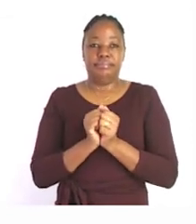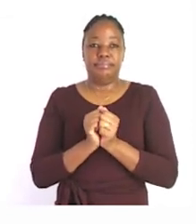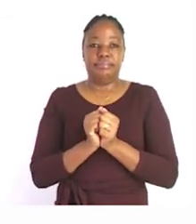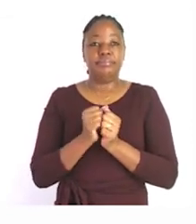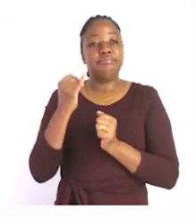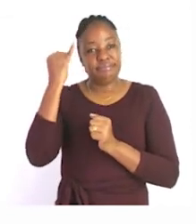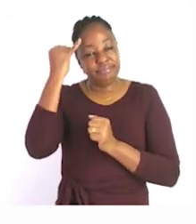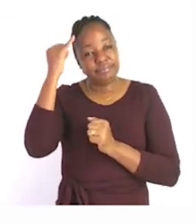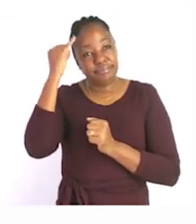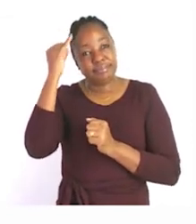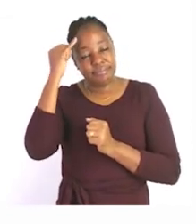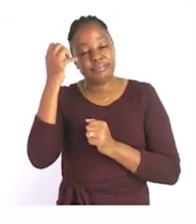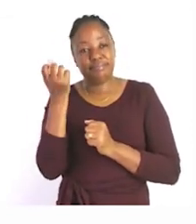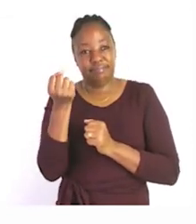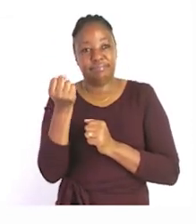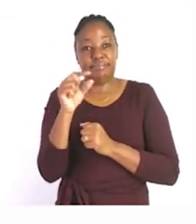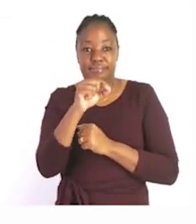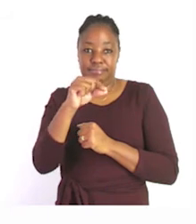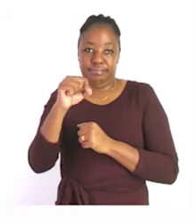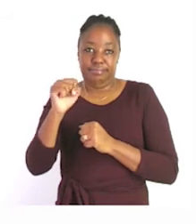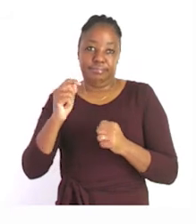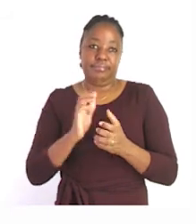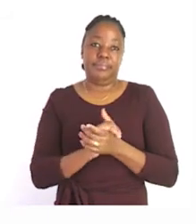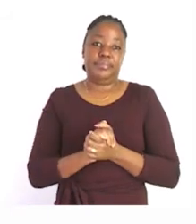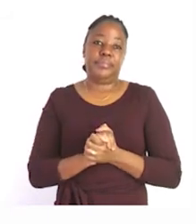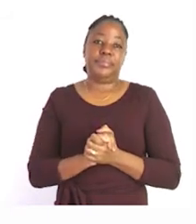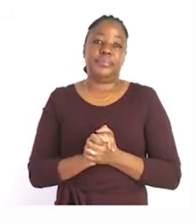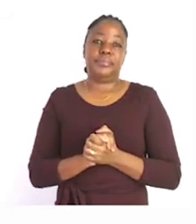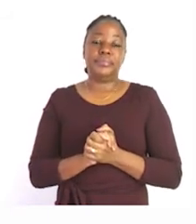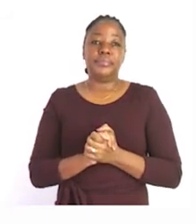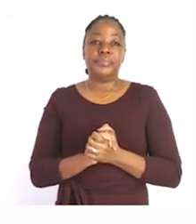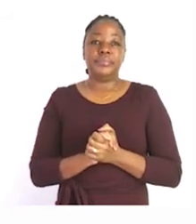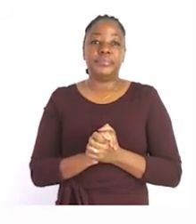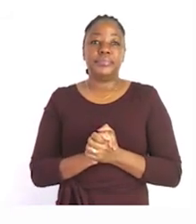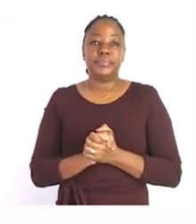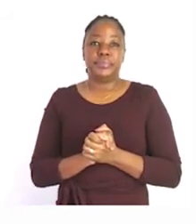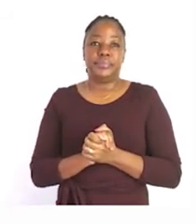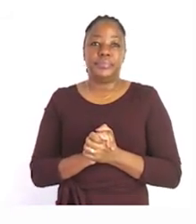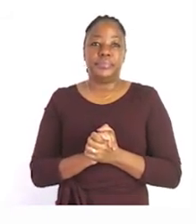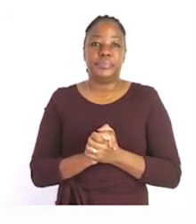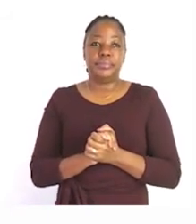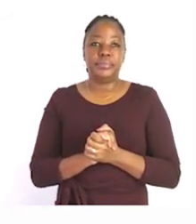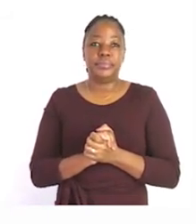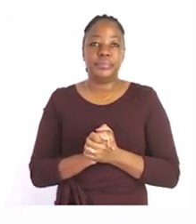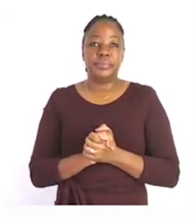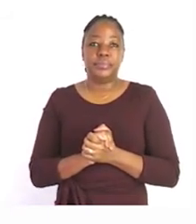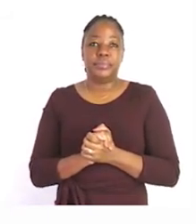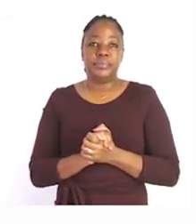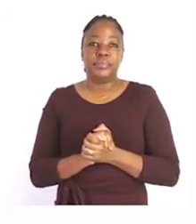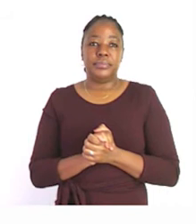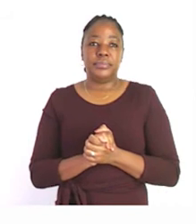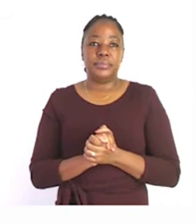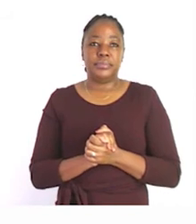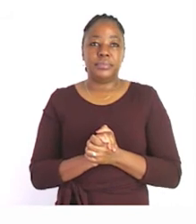well as the things that you know about autumn the other instruction that is below is to start